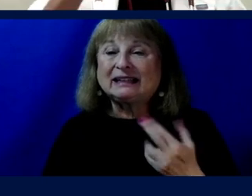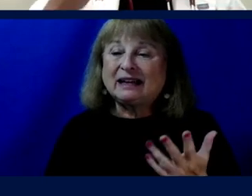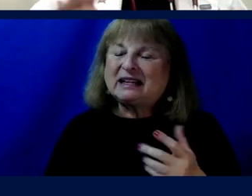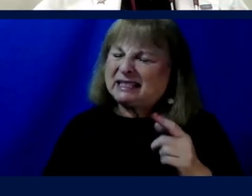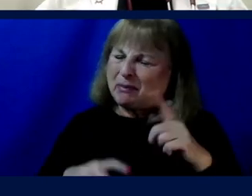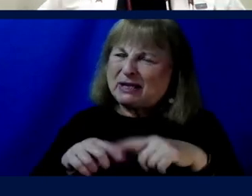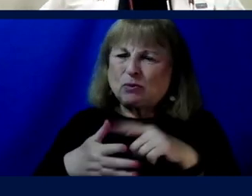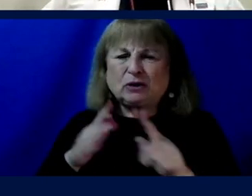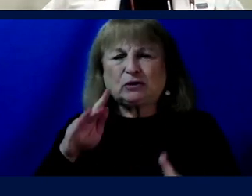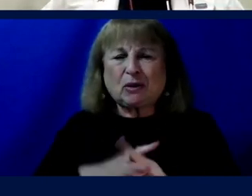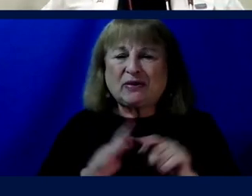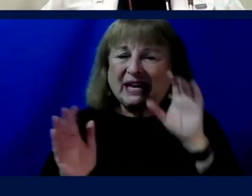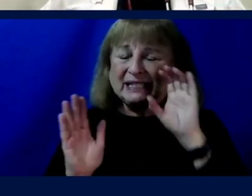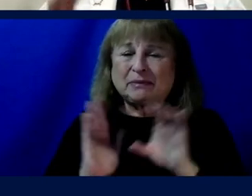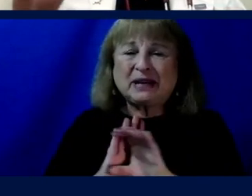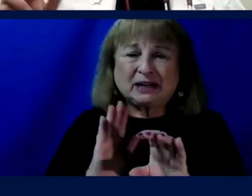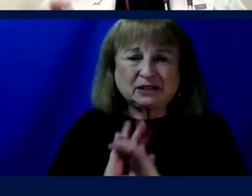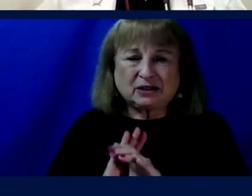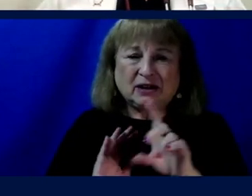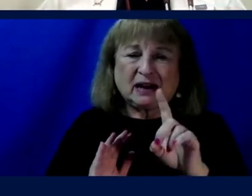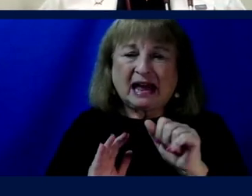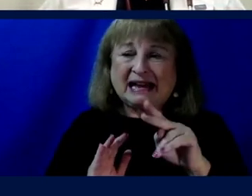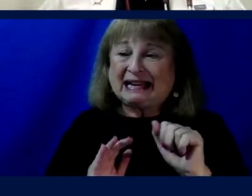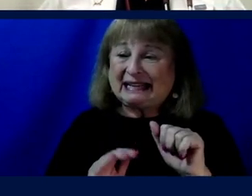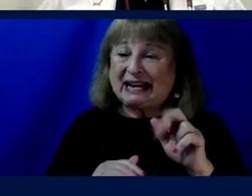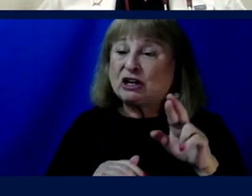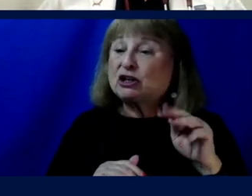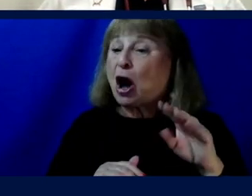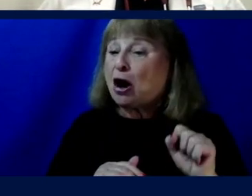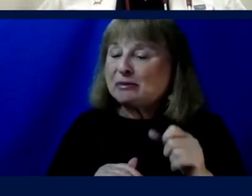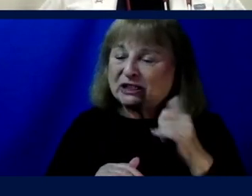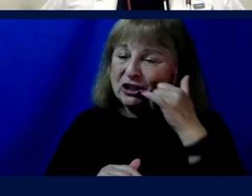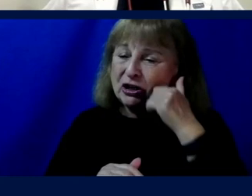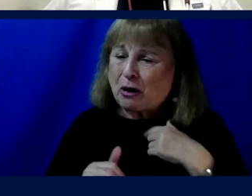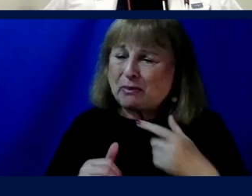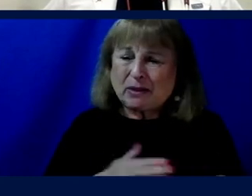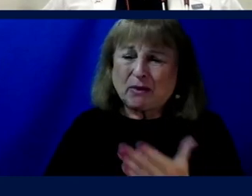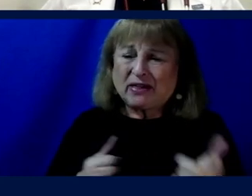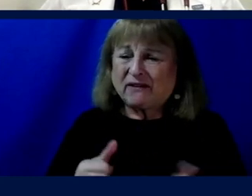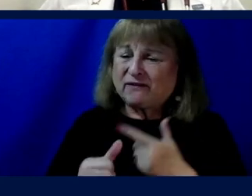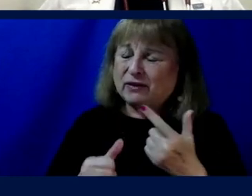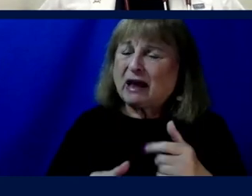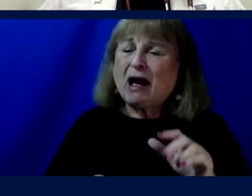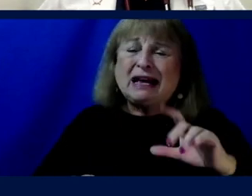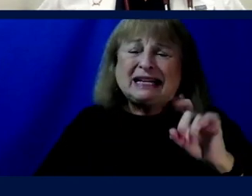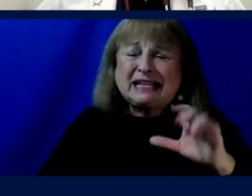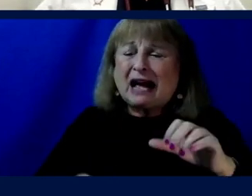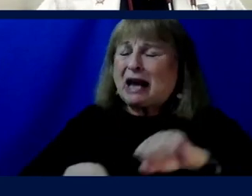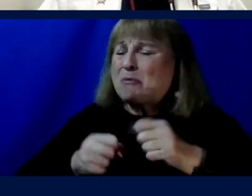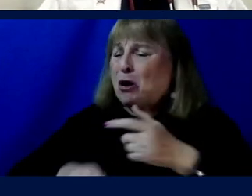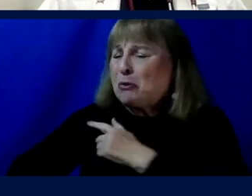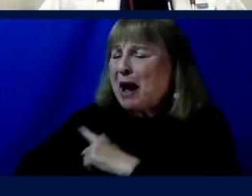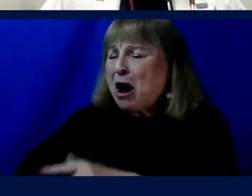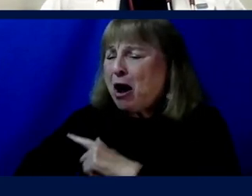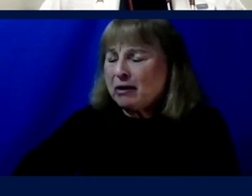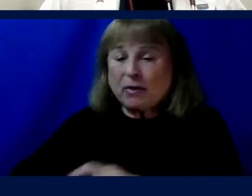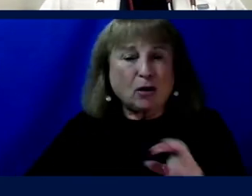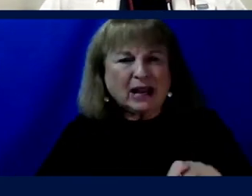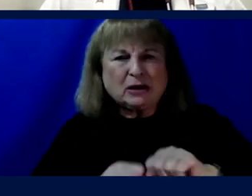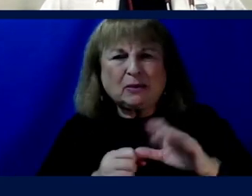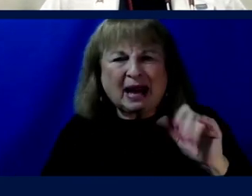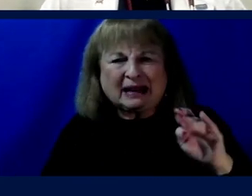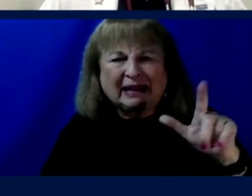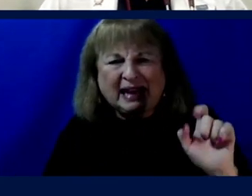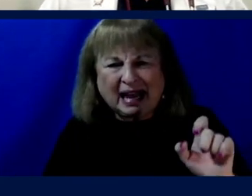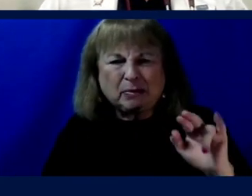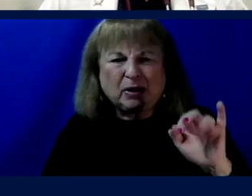show up with. This picture is a picture of Dana's arms. She called me the morning of the first flight and said, Doc, I broke my arm. I said, okay, did you break a cable,